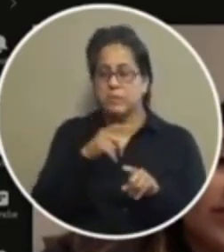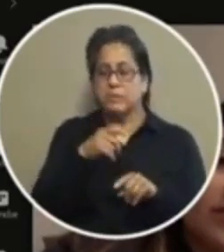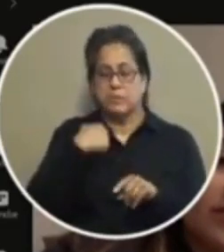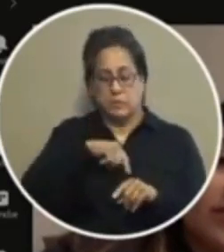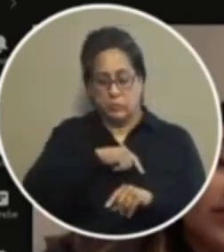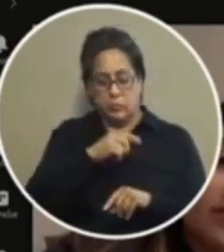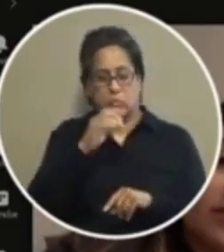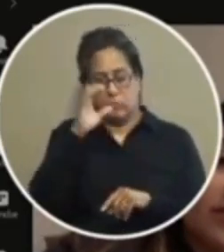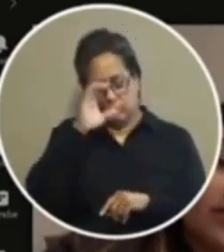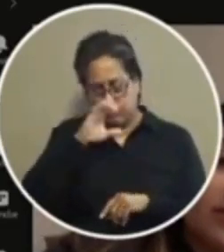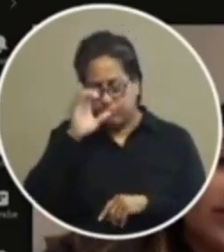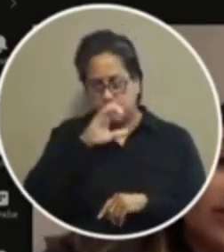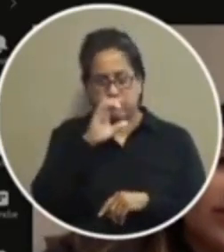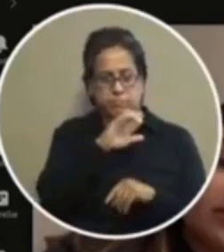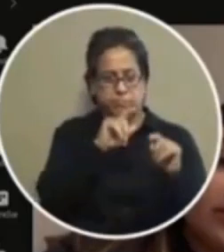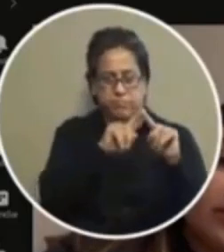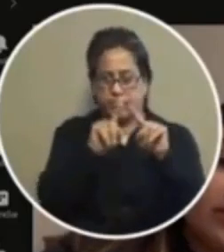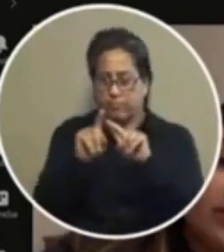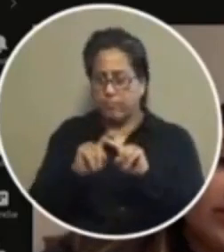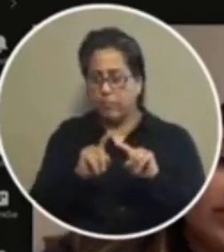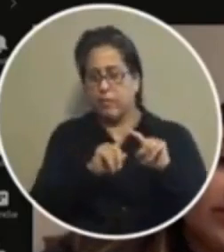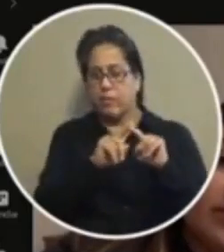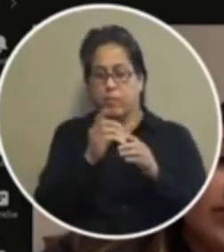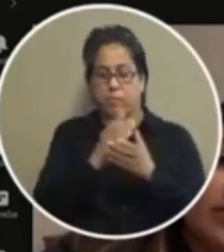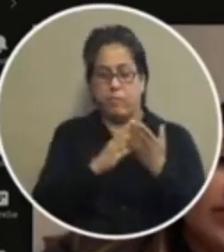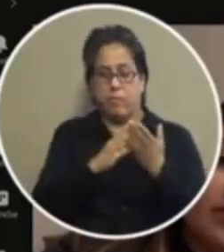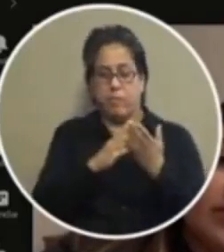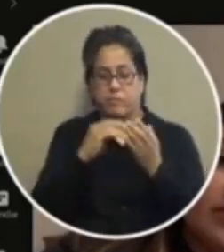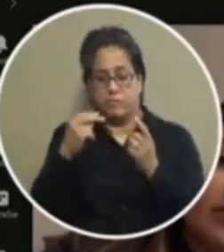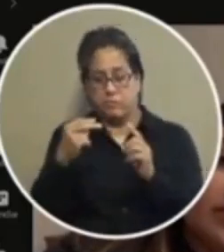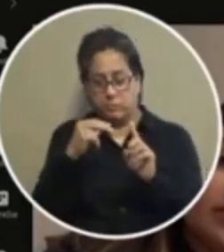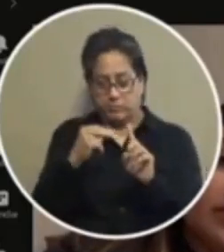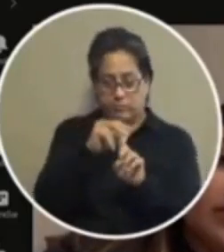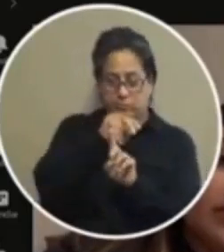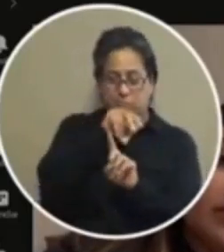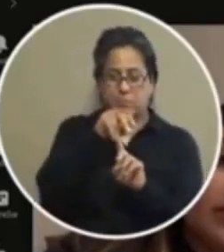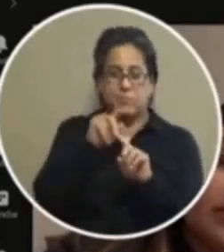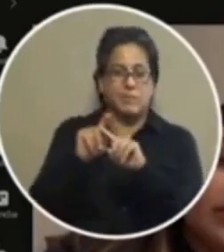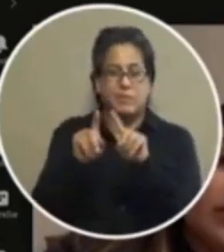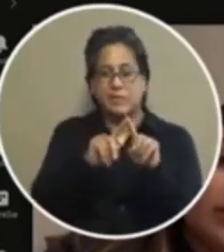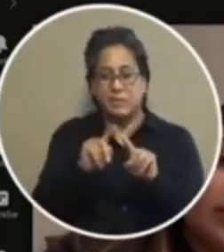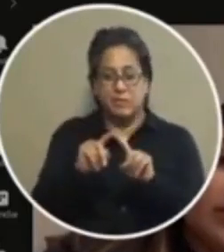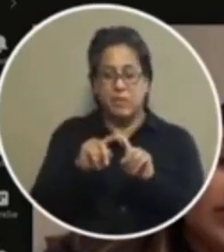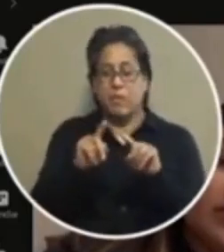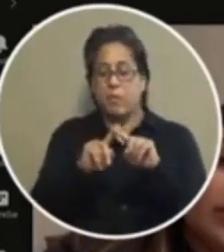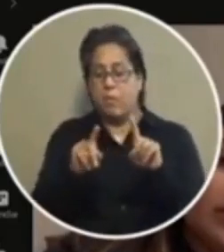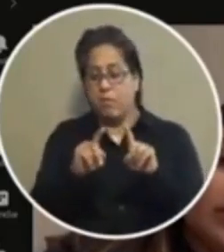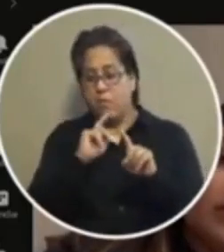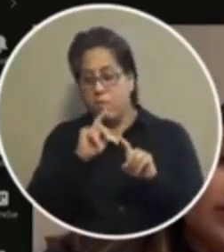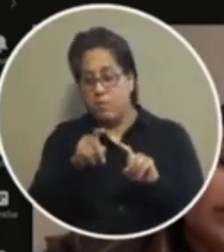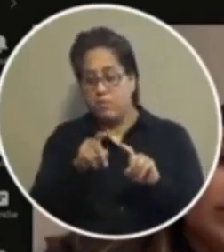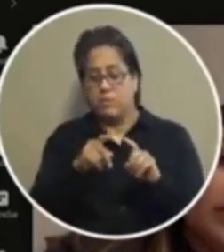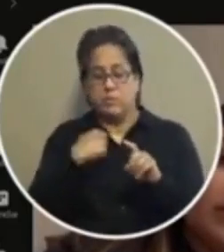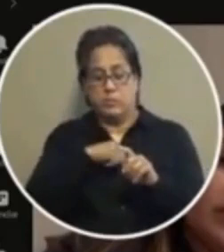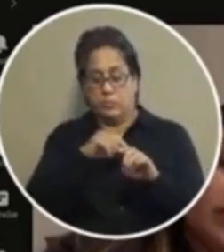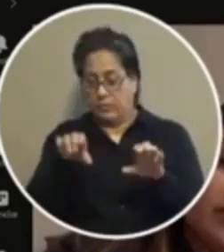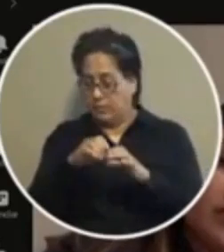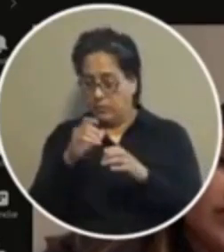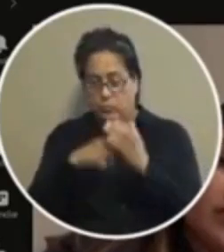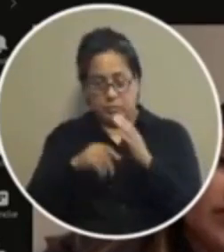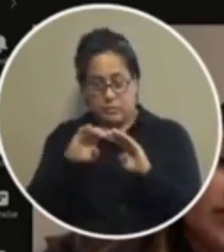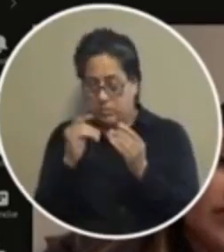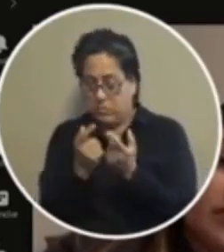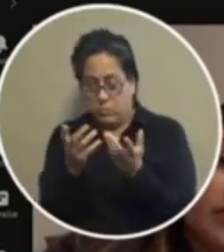we did seek out and speak to all sides of this issue in all parts of this issue um bottom line we did exactly what the council said